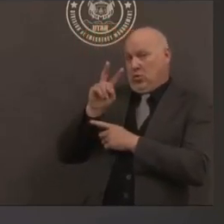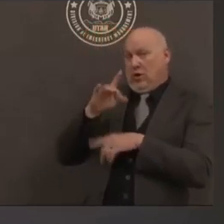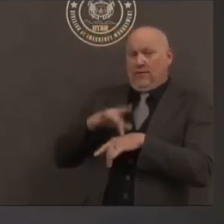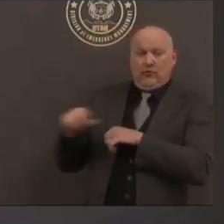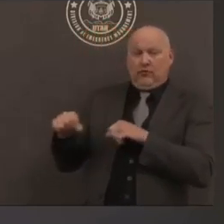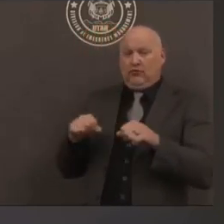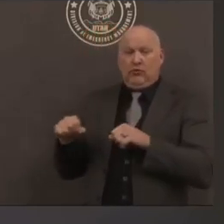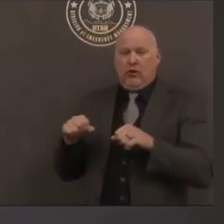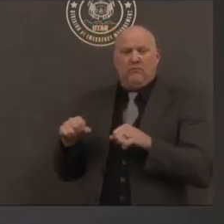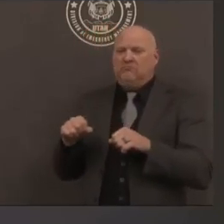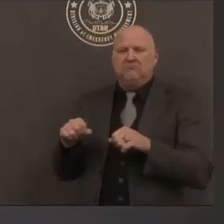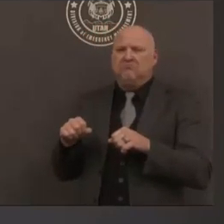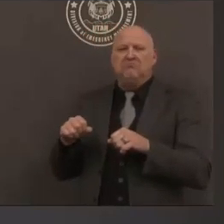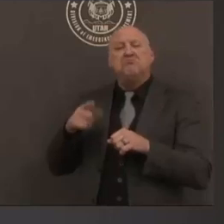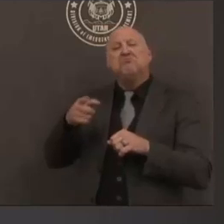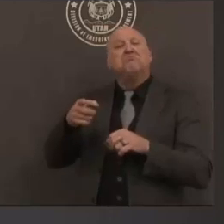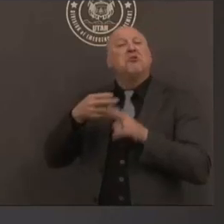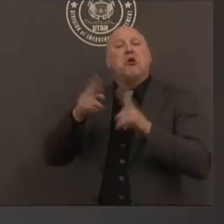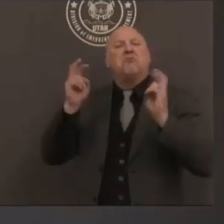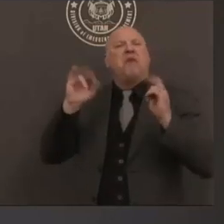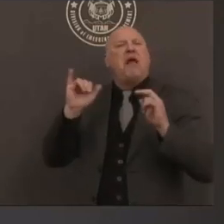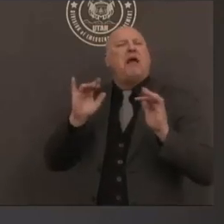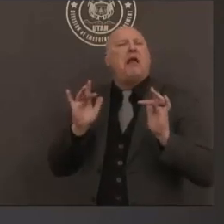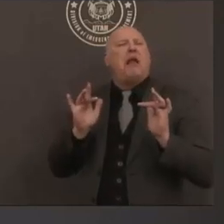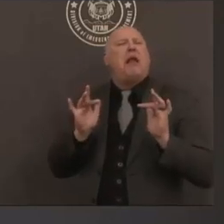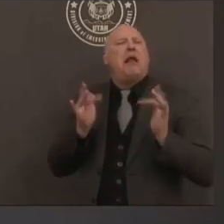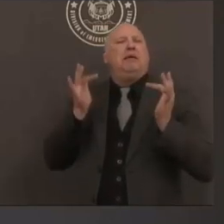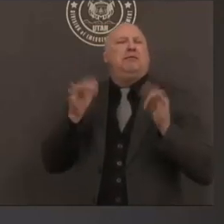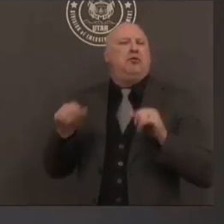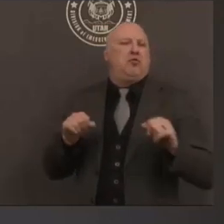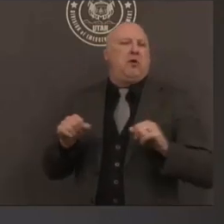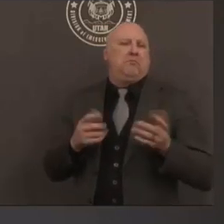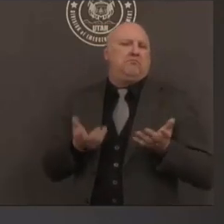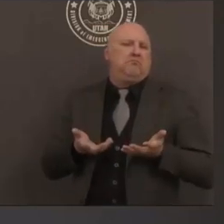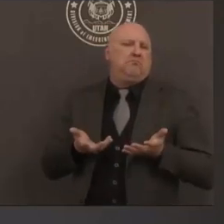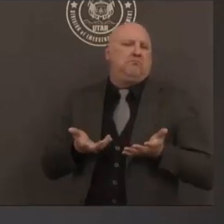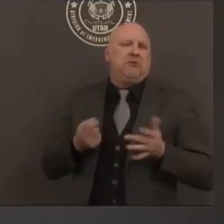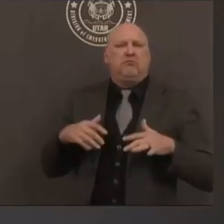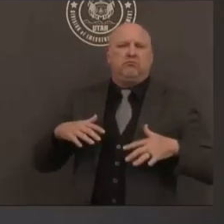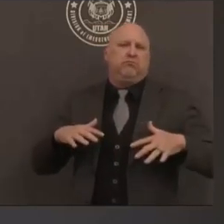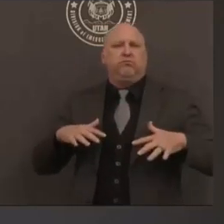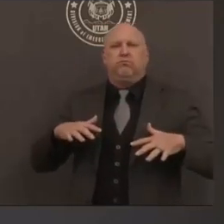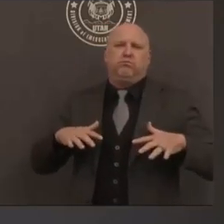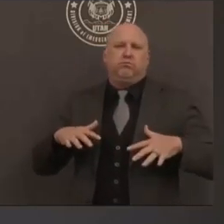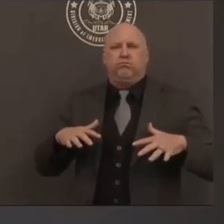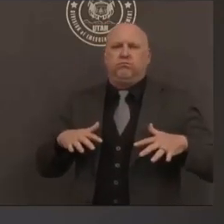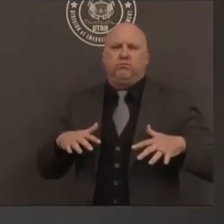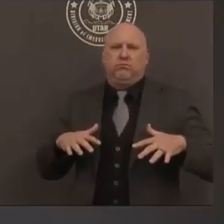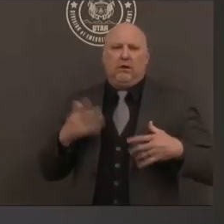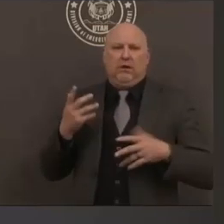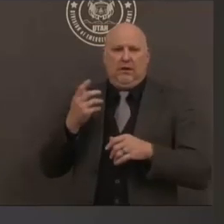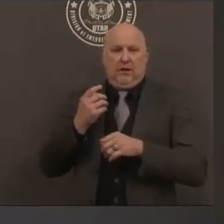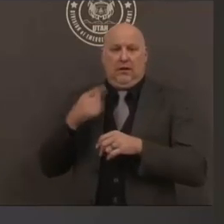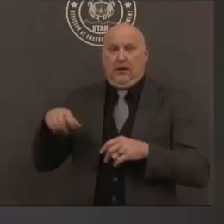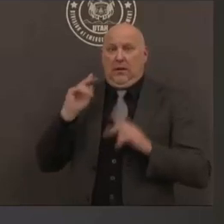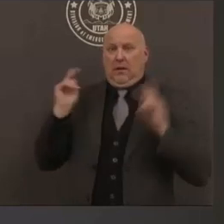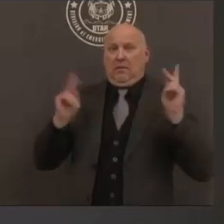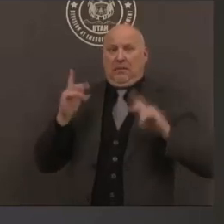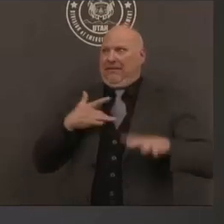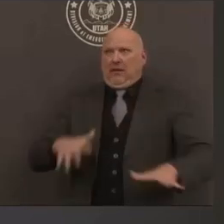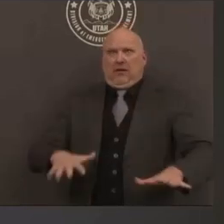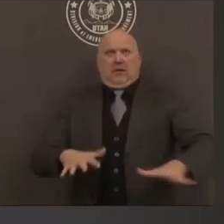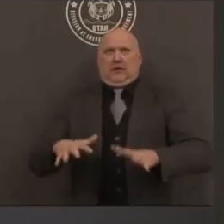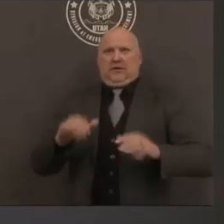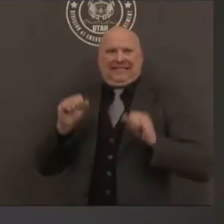that results from that even though it triggers a lot of people's anxieties and it can feel large it's it's a very